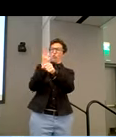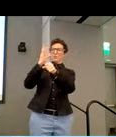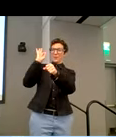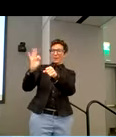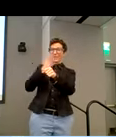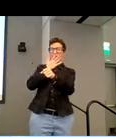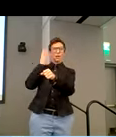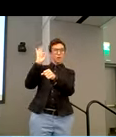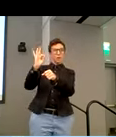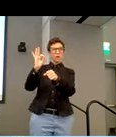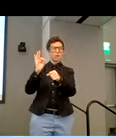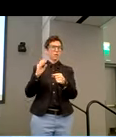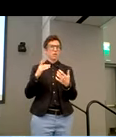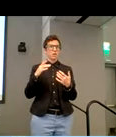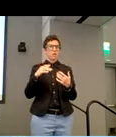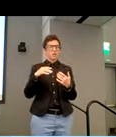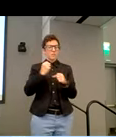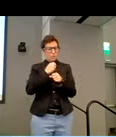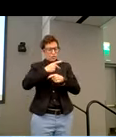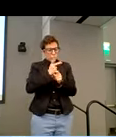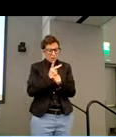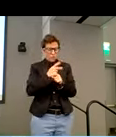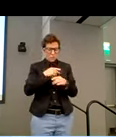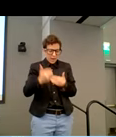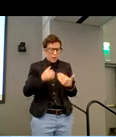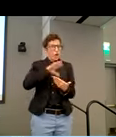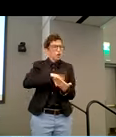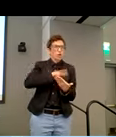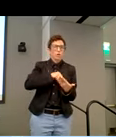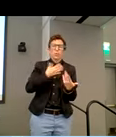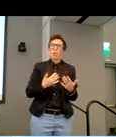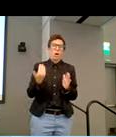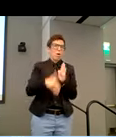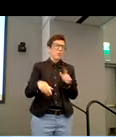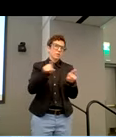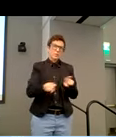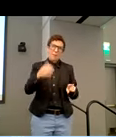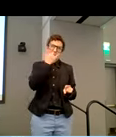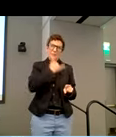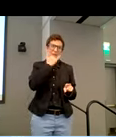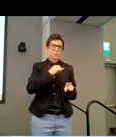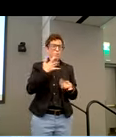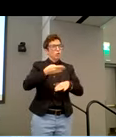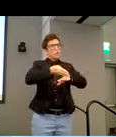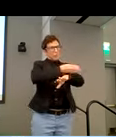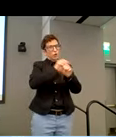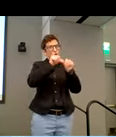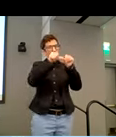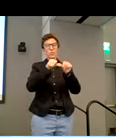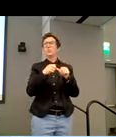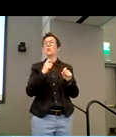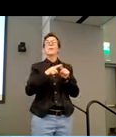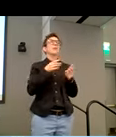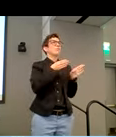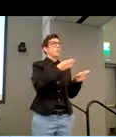the small things that we can do to improve our products that we can learn from, so that we don't make the same mistakes going forward. So lots of different channels of